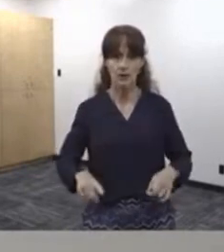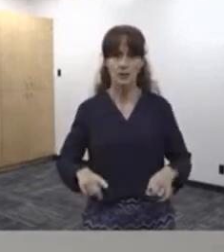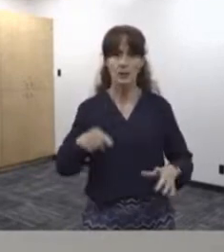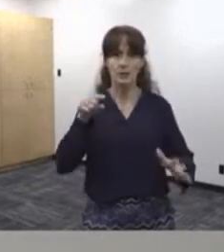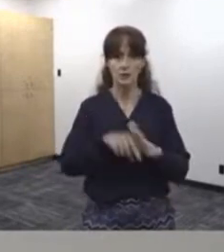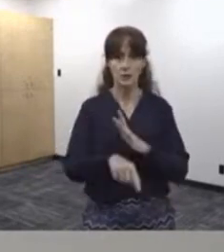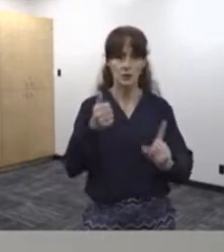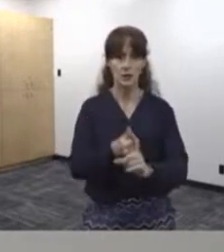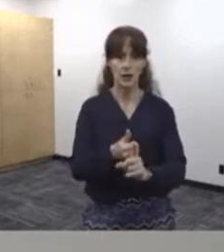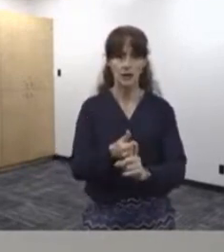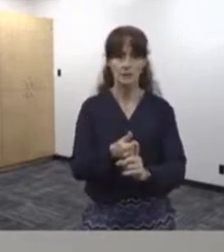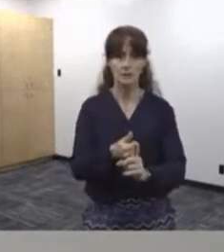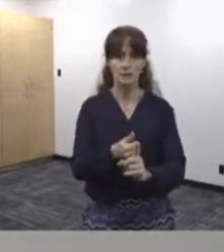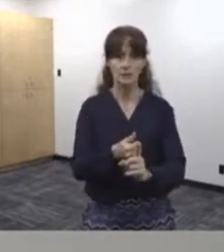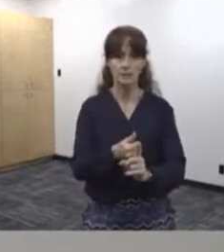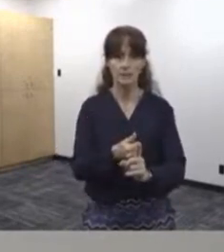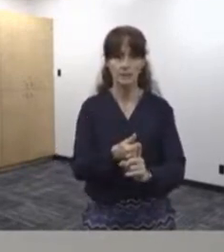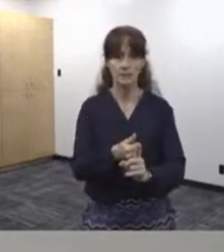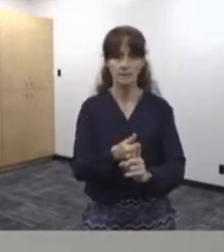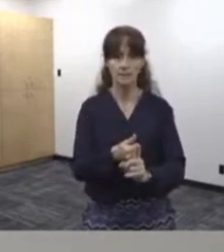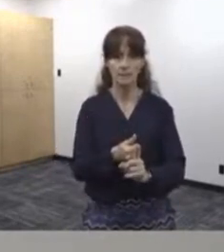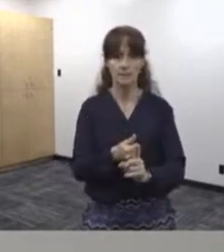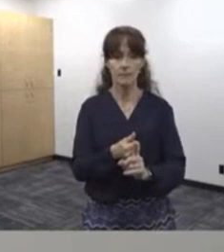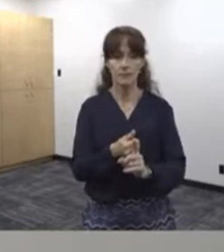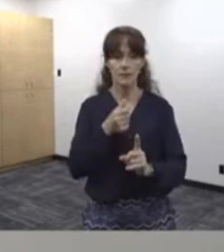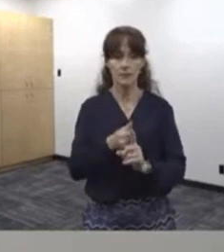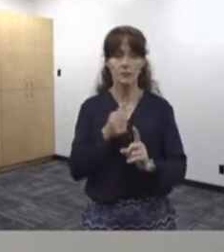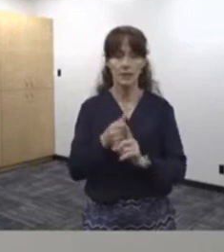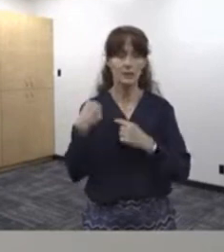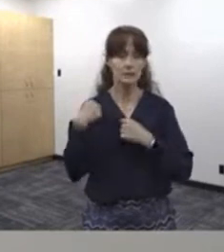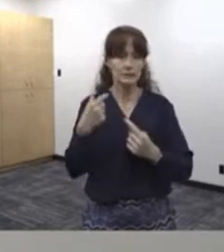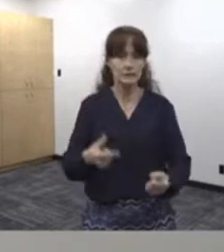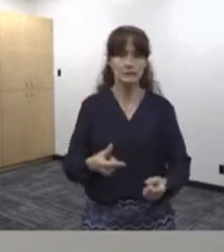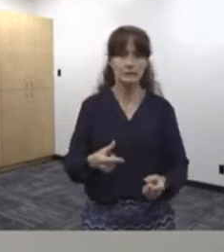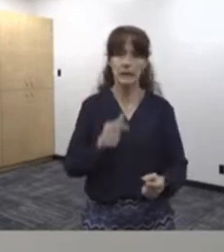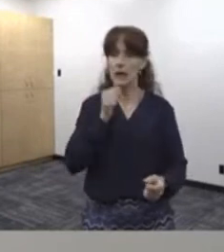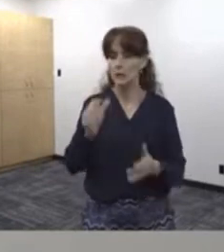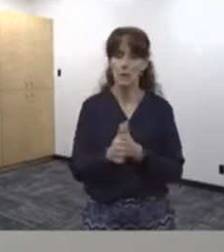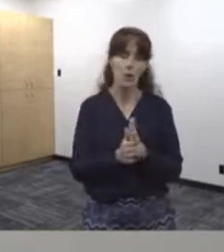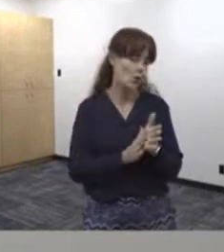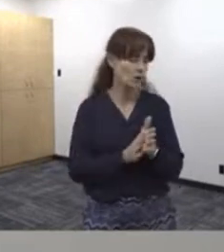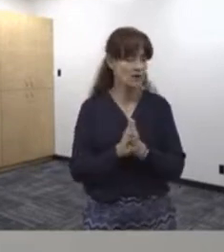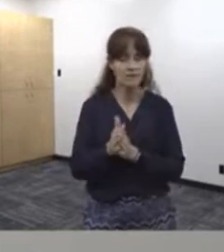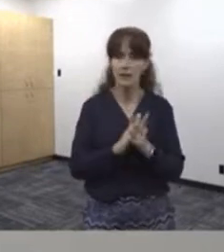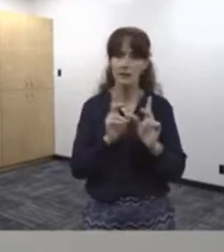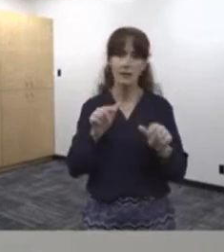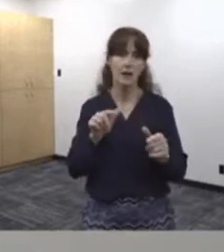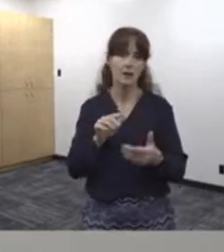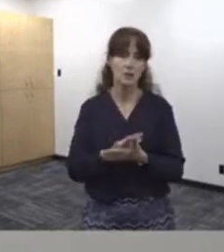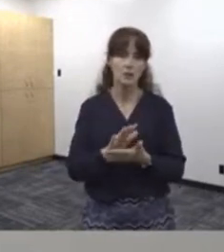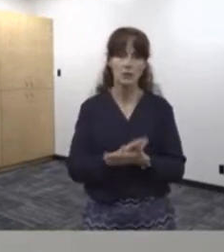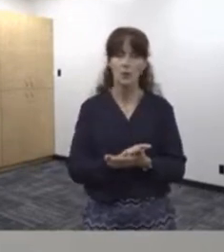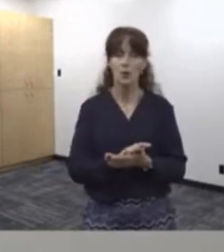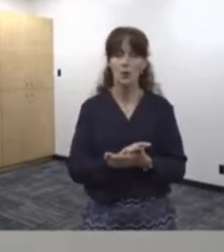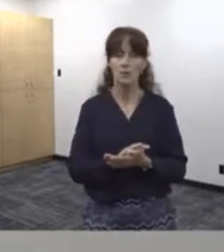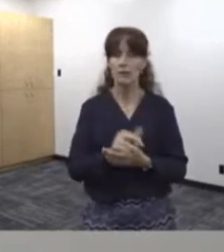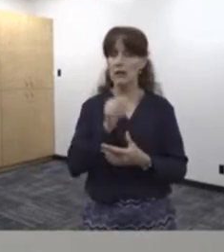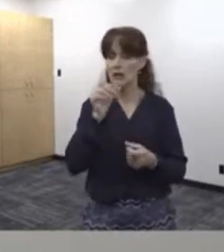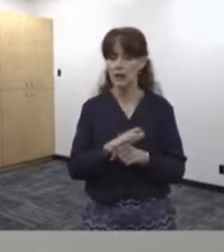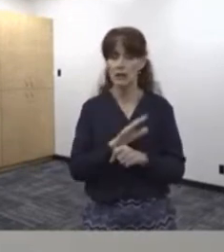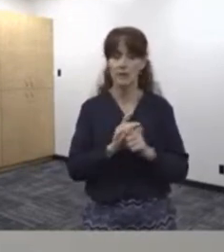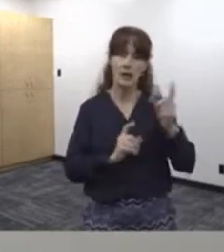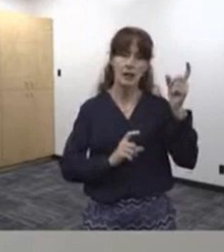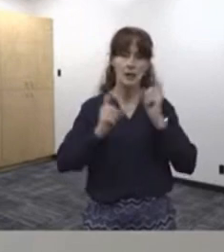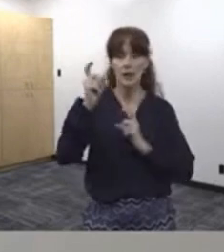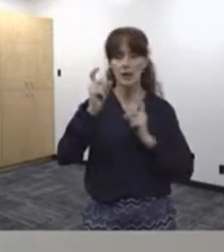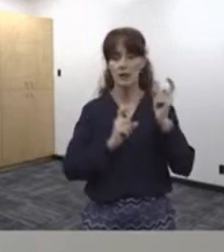depression, suicidal tendencies, lack of motivation to attend school, lack of facial